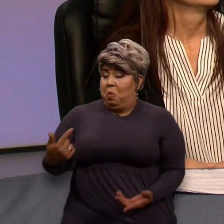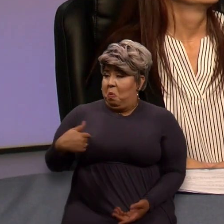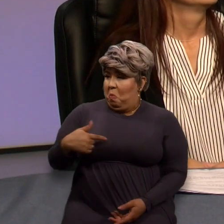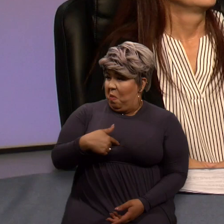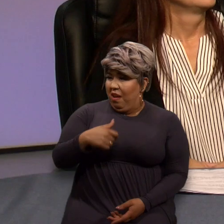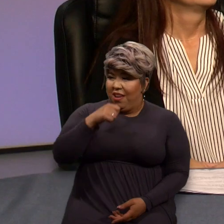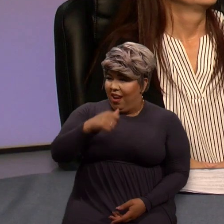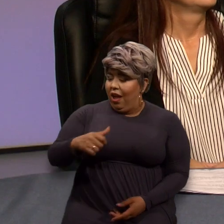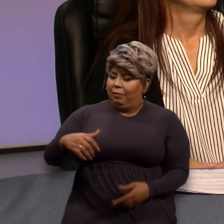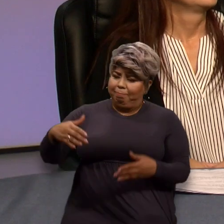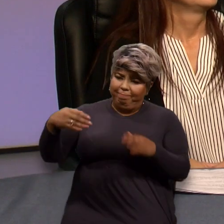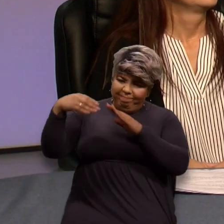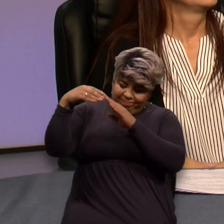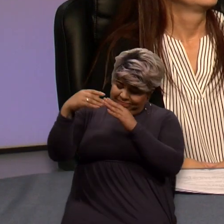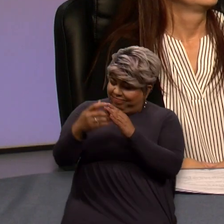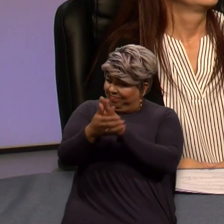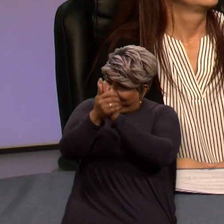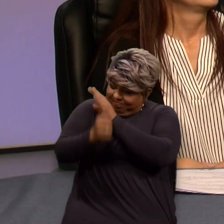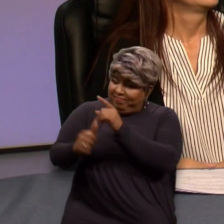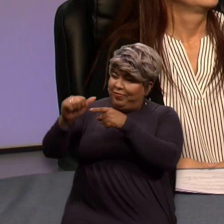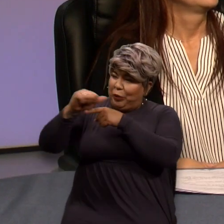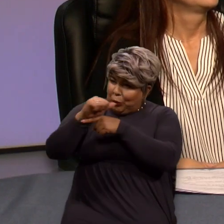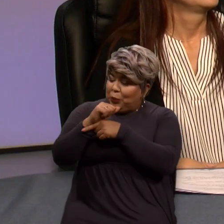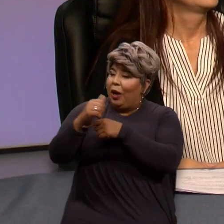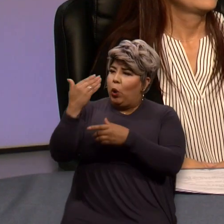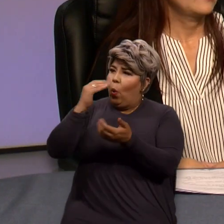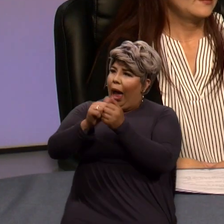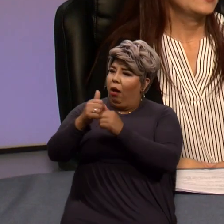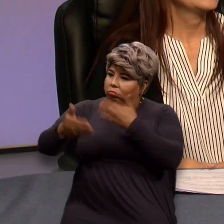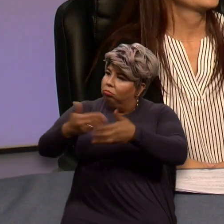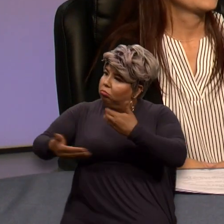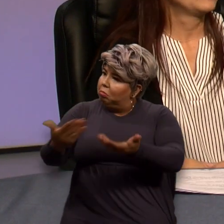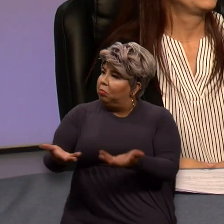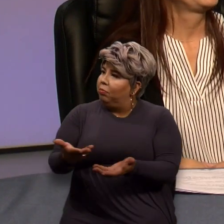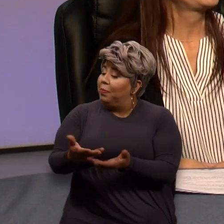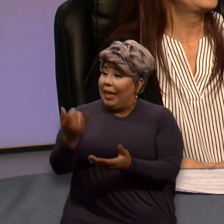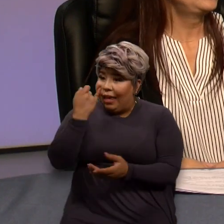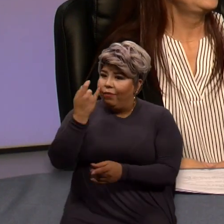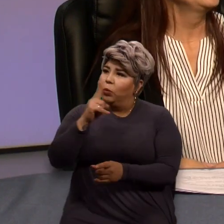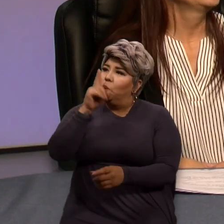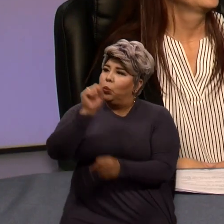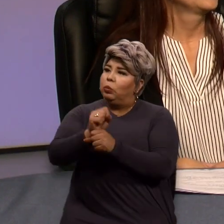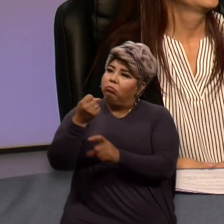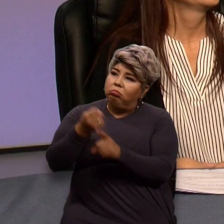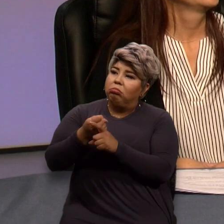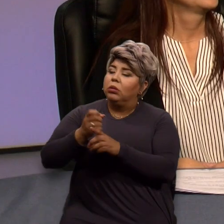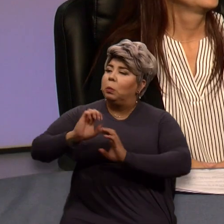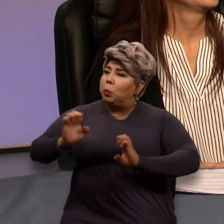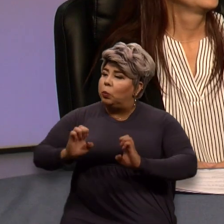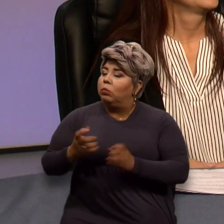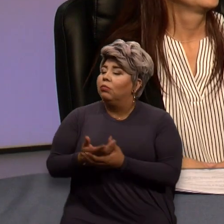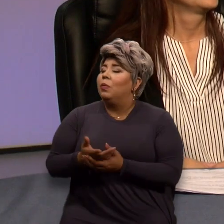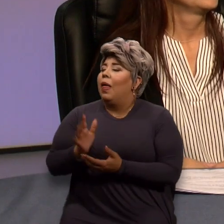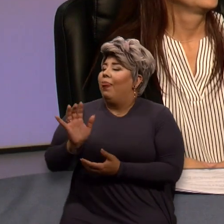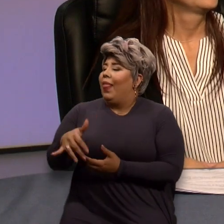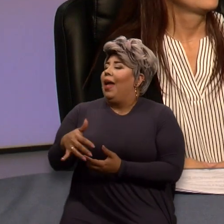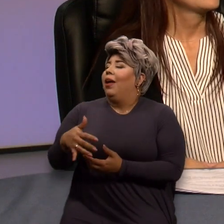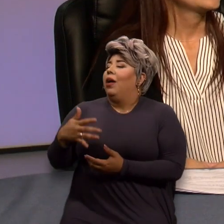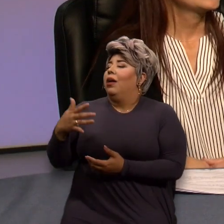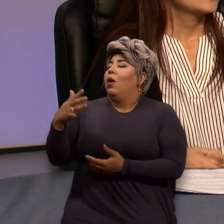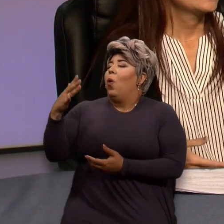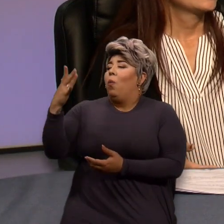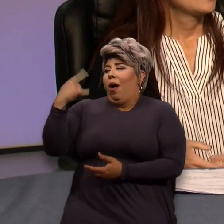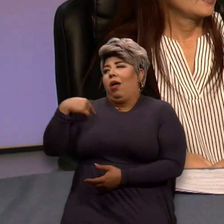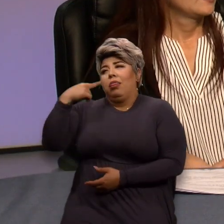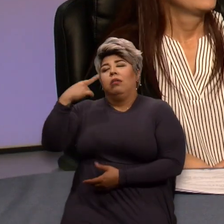on how to get through those things when it when it does happen. And so that's why it seems like this is so